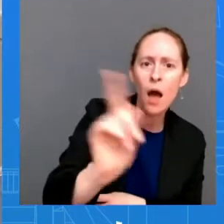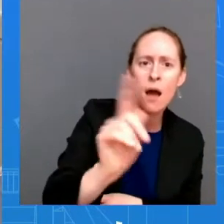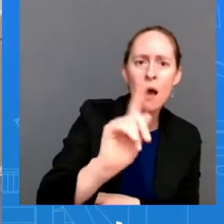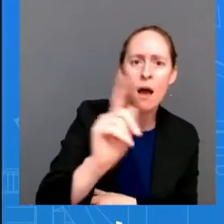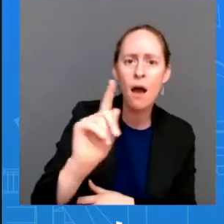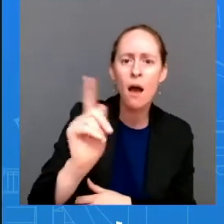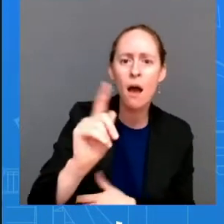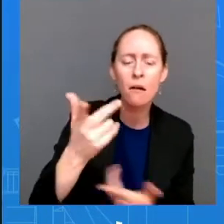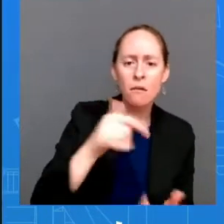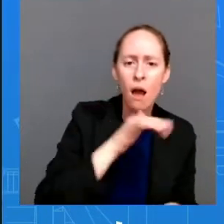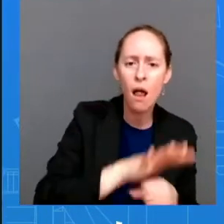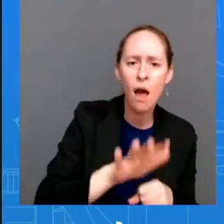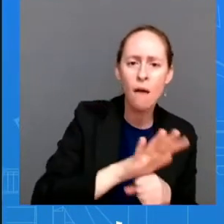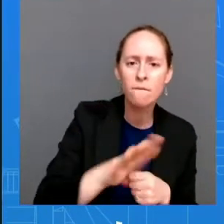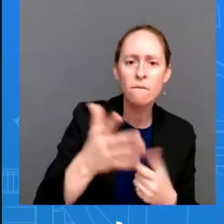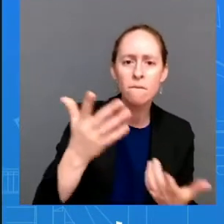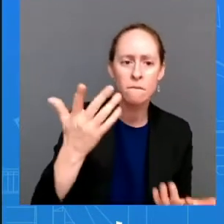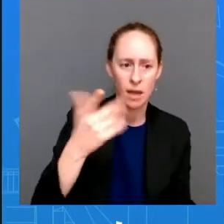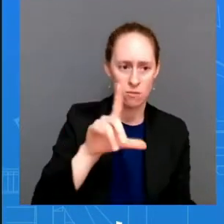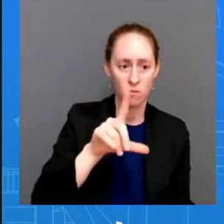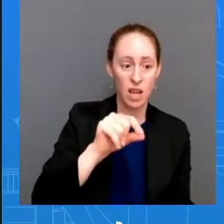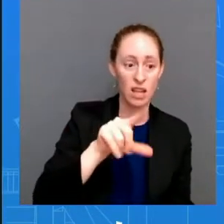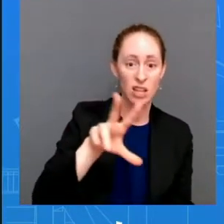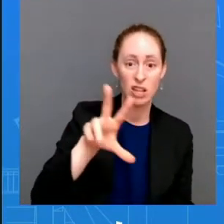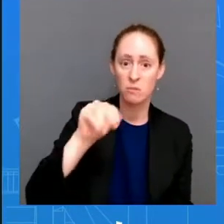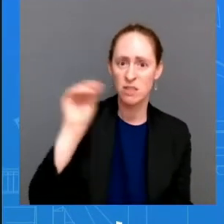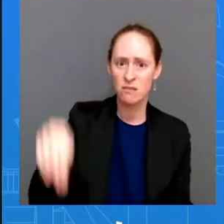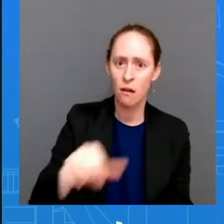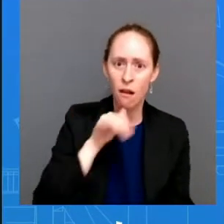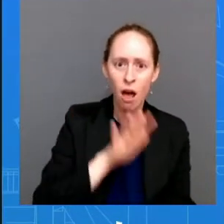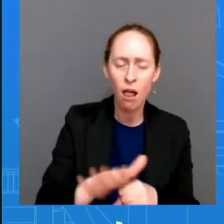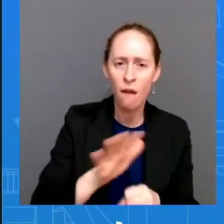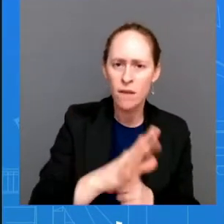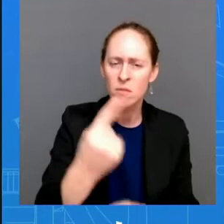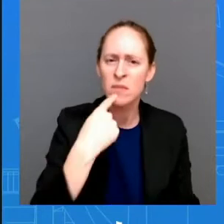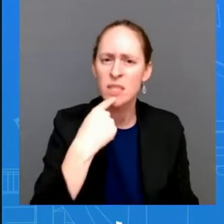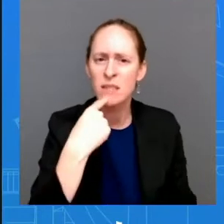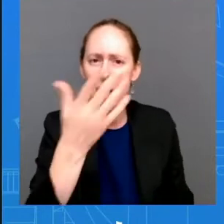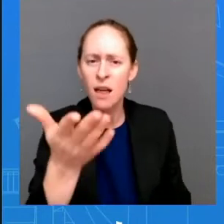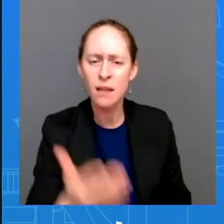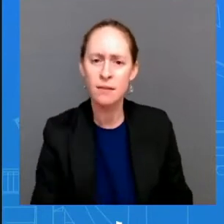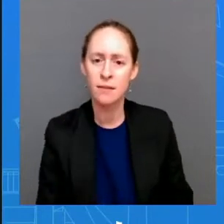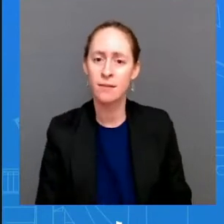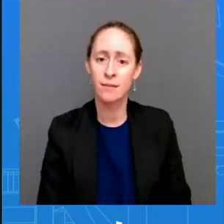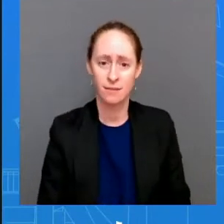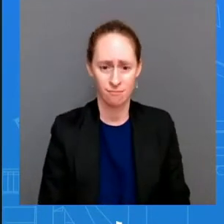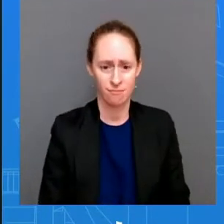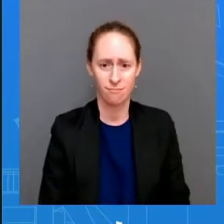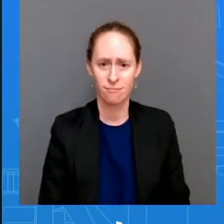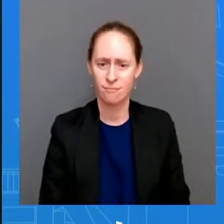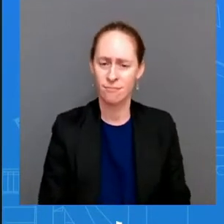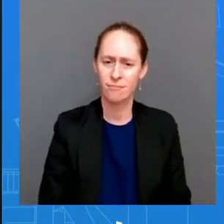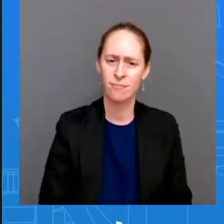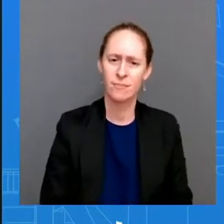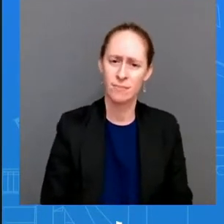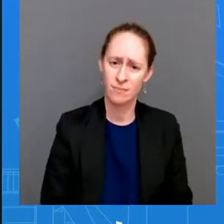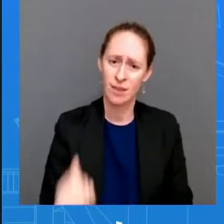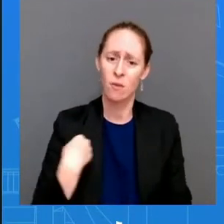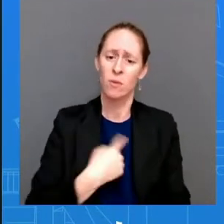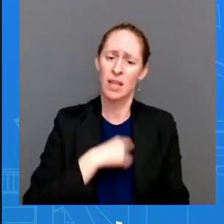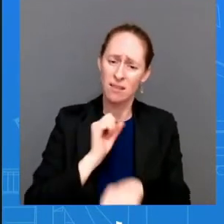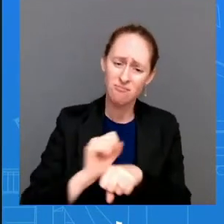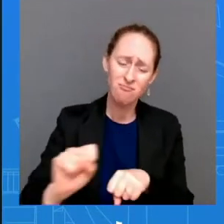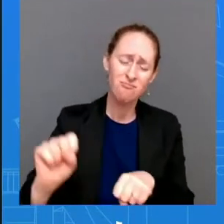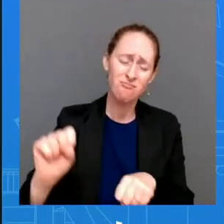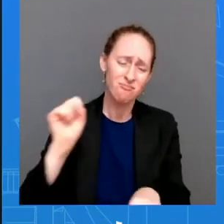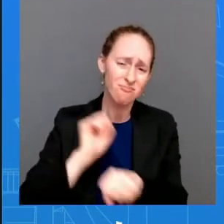look we're doing the work every day it doesn't stop we're working uh with uh with the agencies who are involved that's why we were able